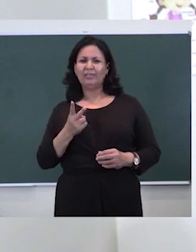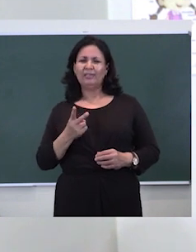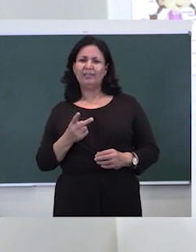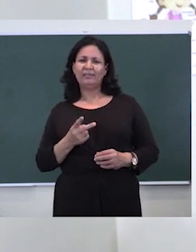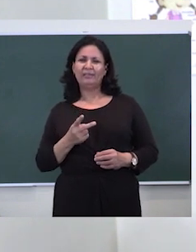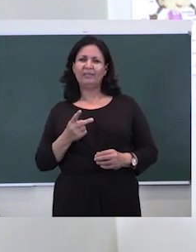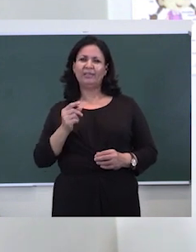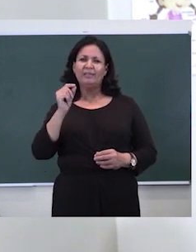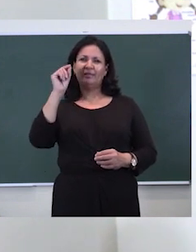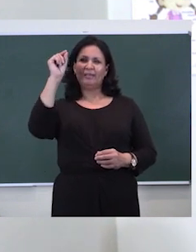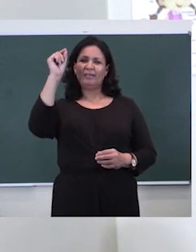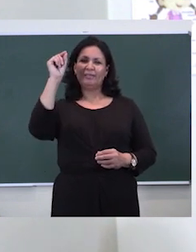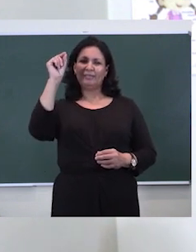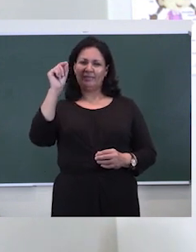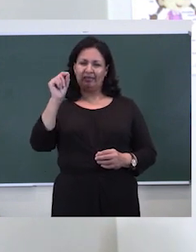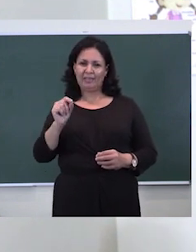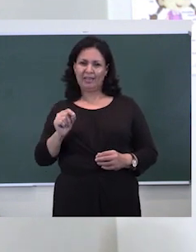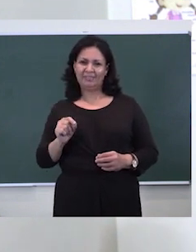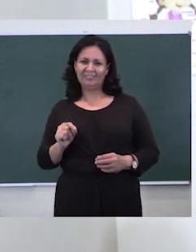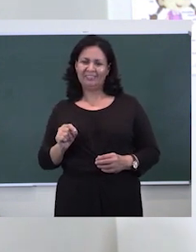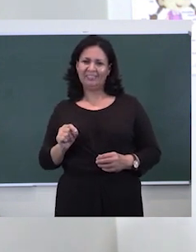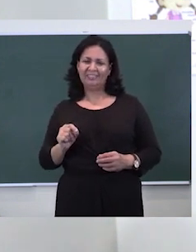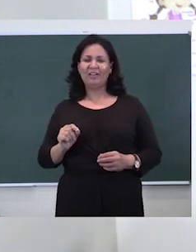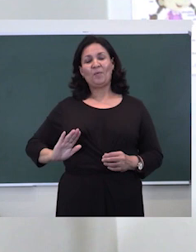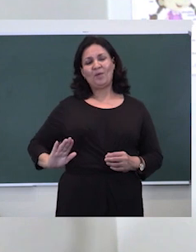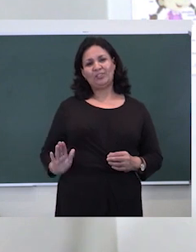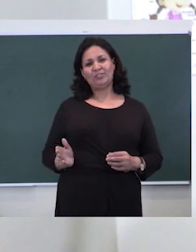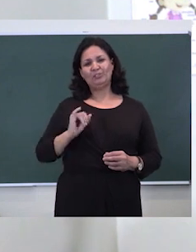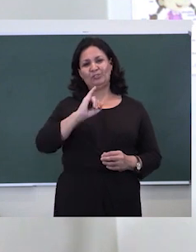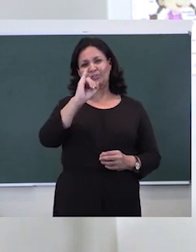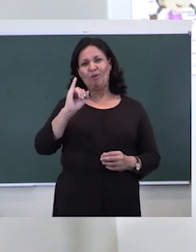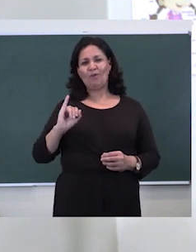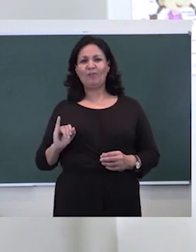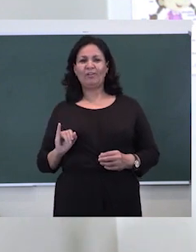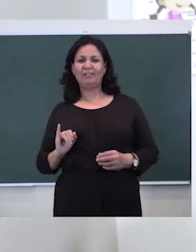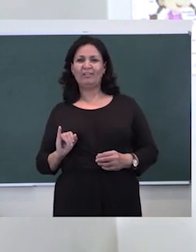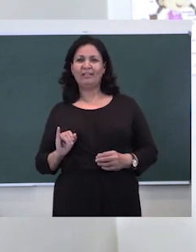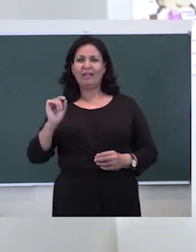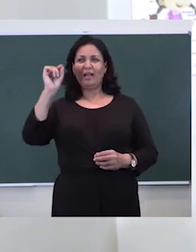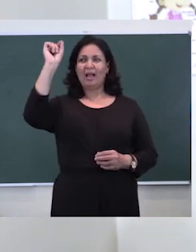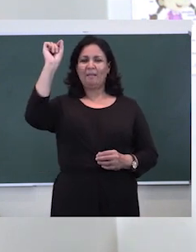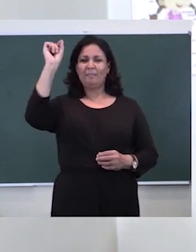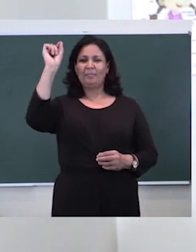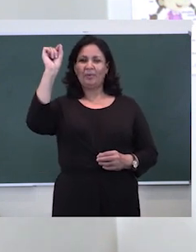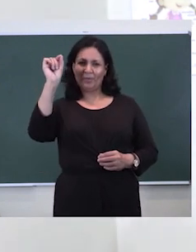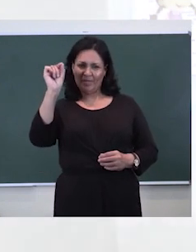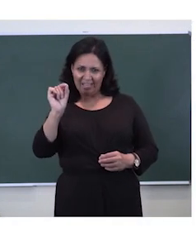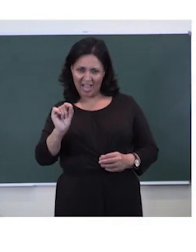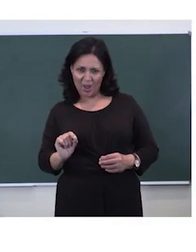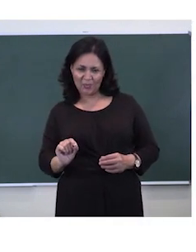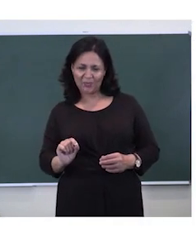down. But the one I want you to draw in your books, it is up, going, down.